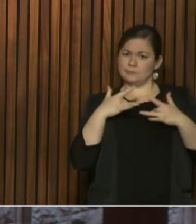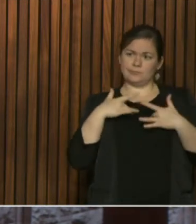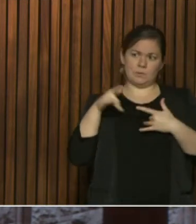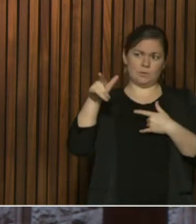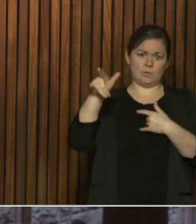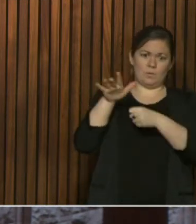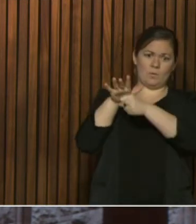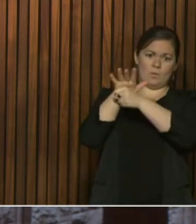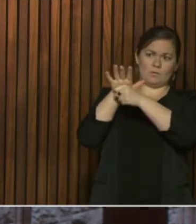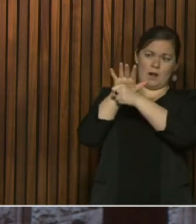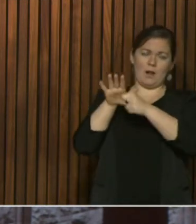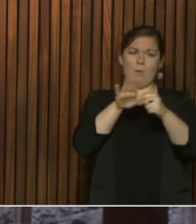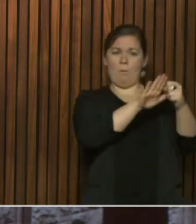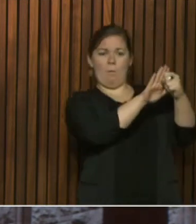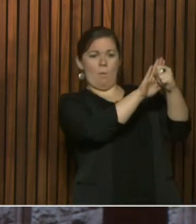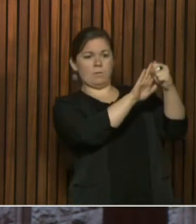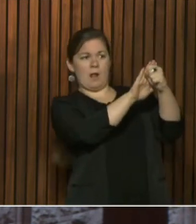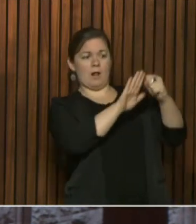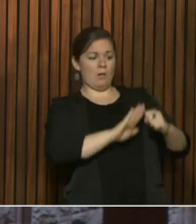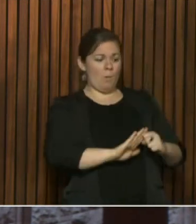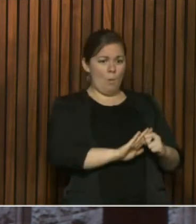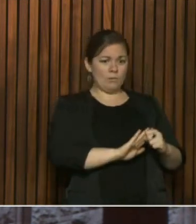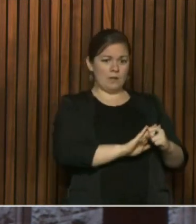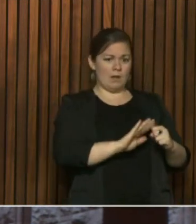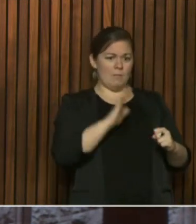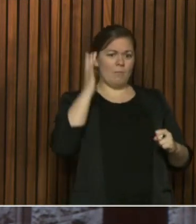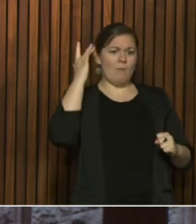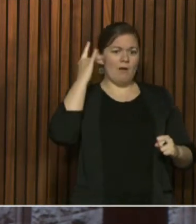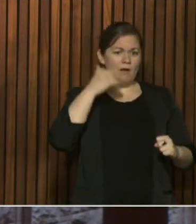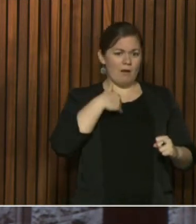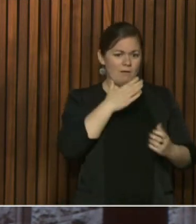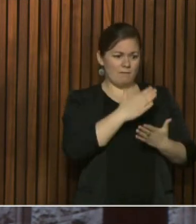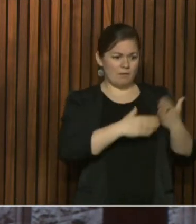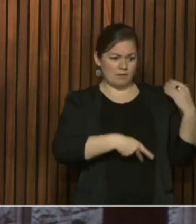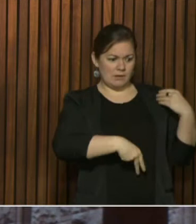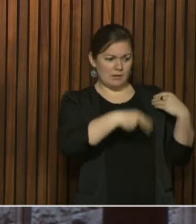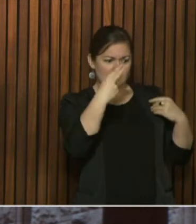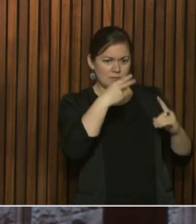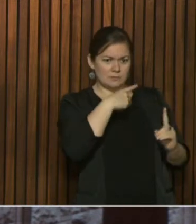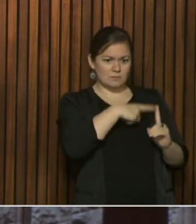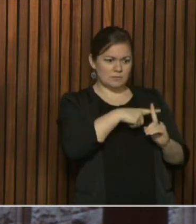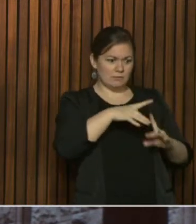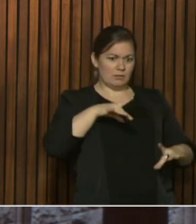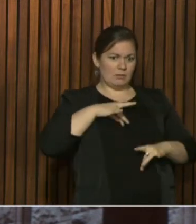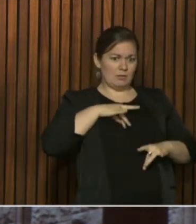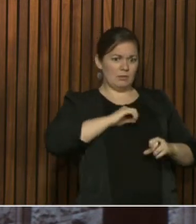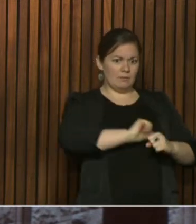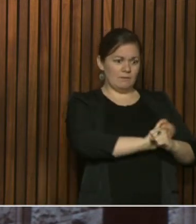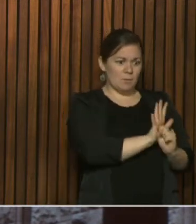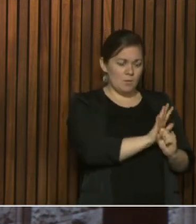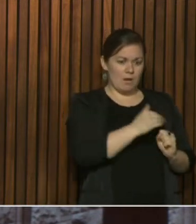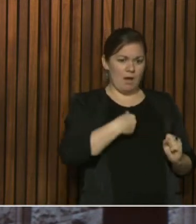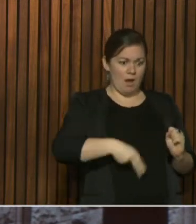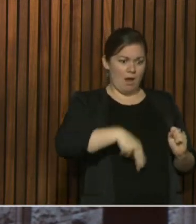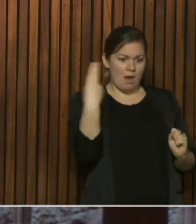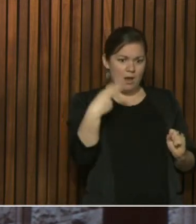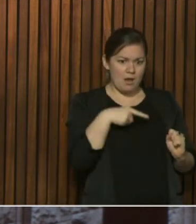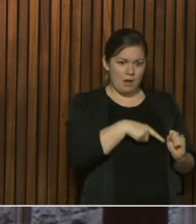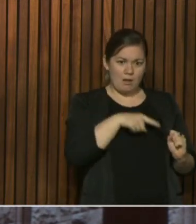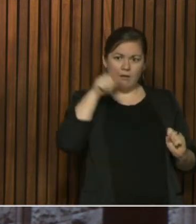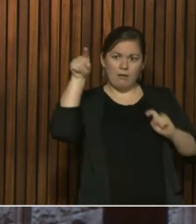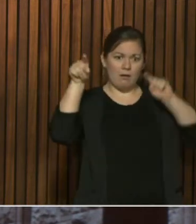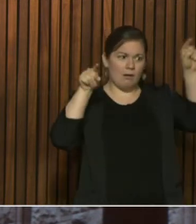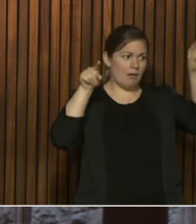on how many positive tests they have right now and the types of demographics for those regions of the province?